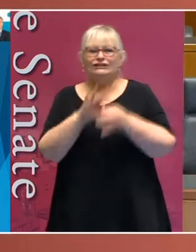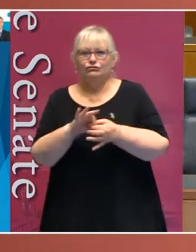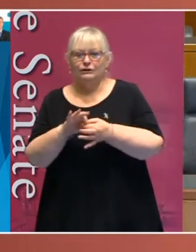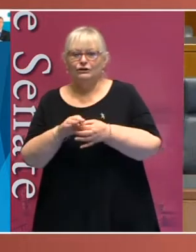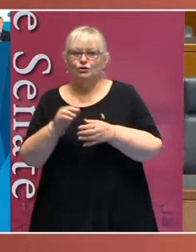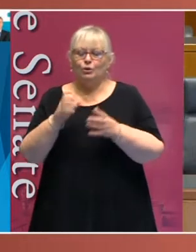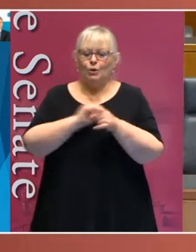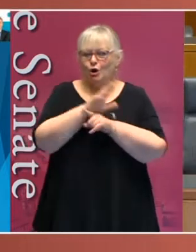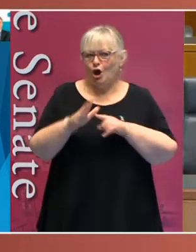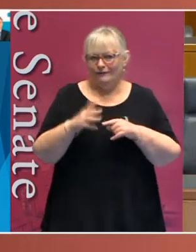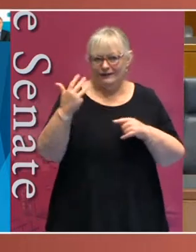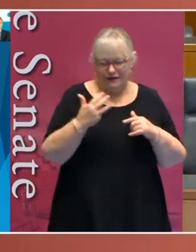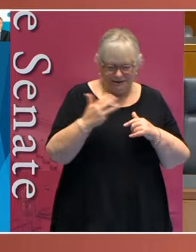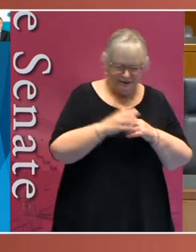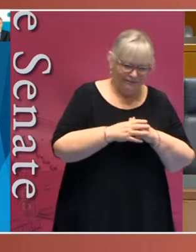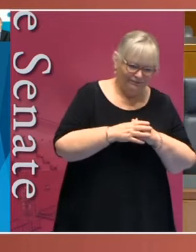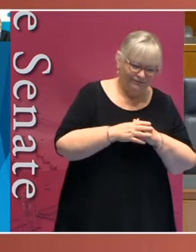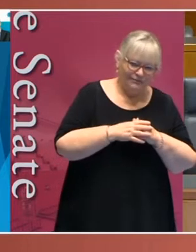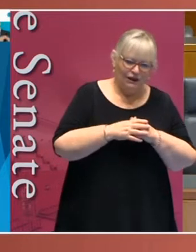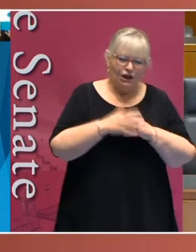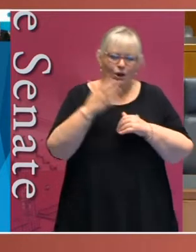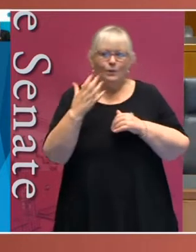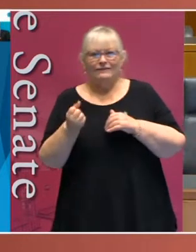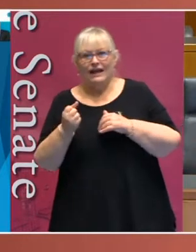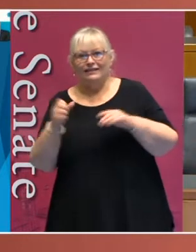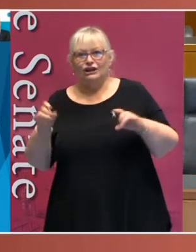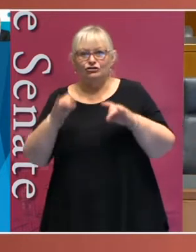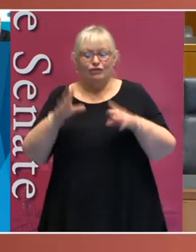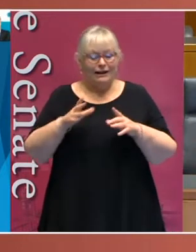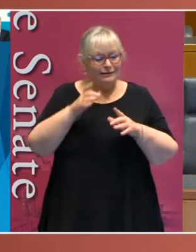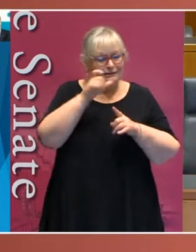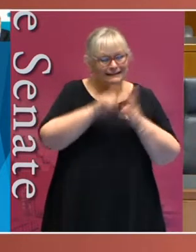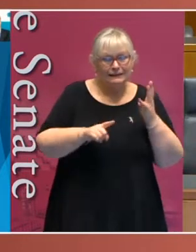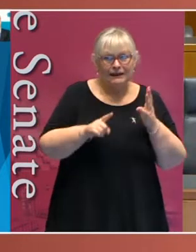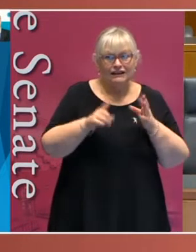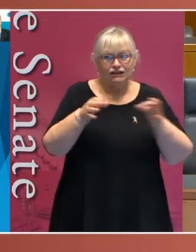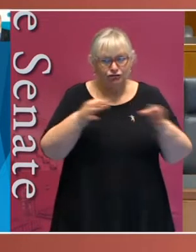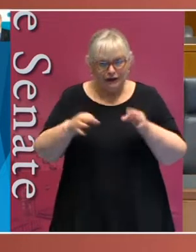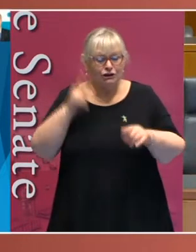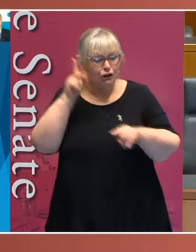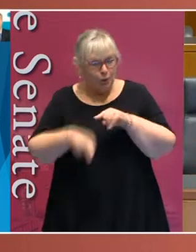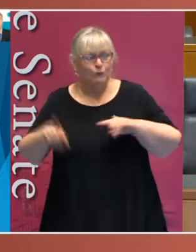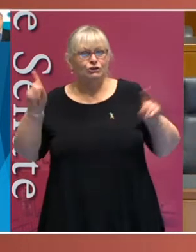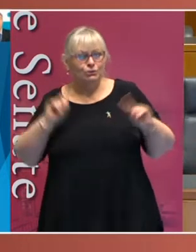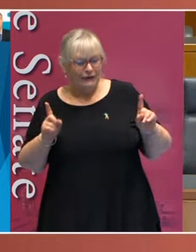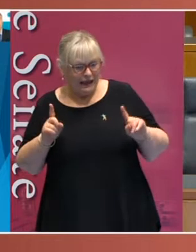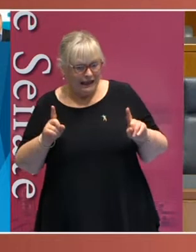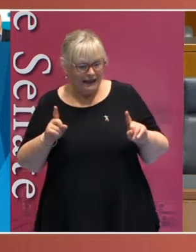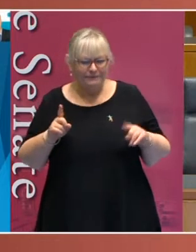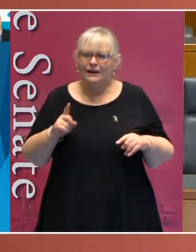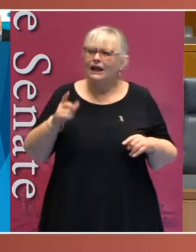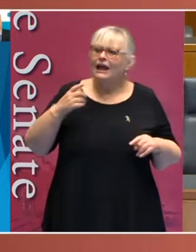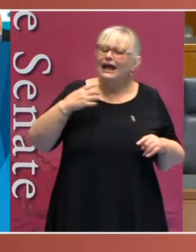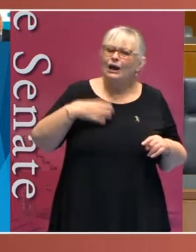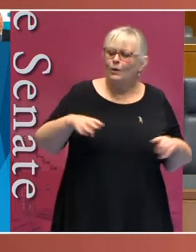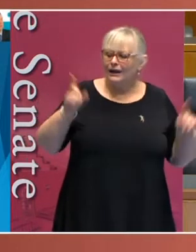-19. We've also had the Australian Disability Strategy released today and what I want to